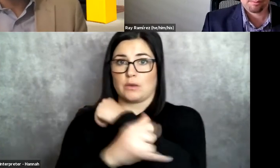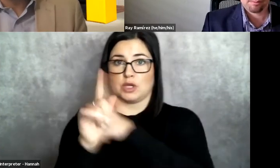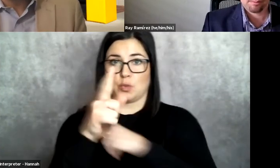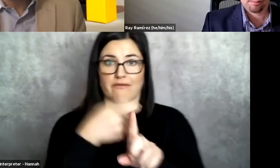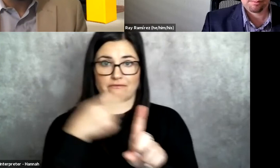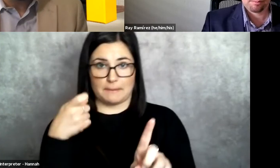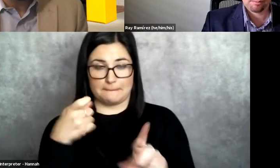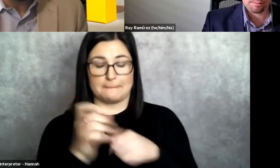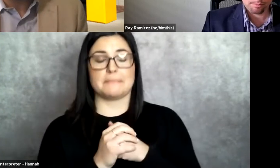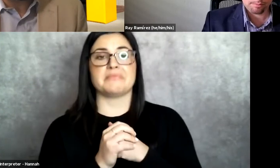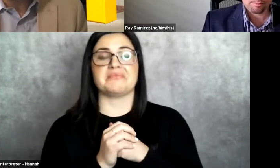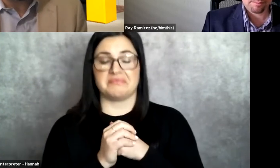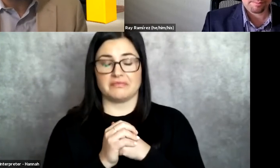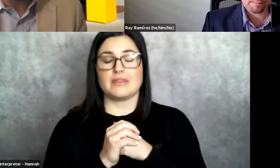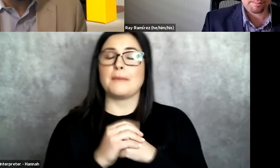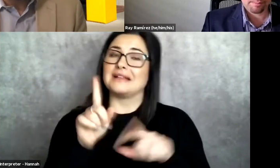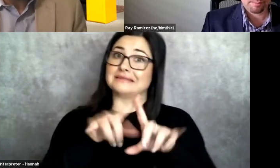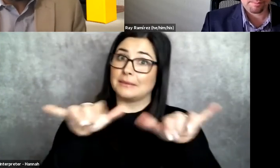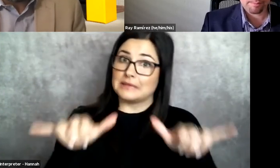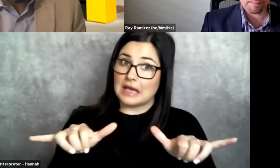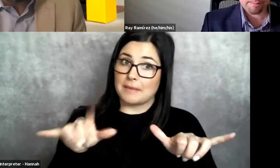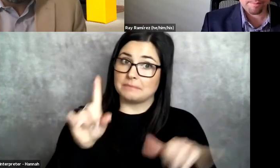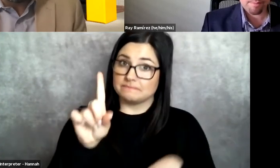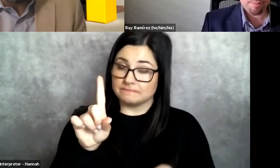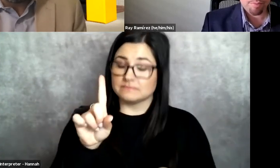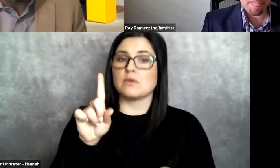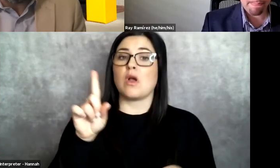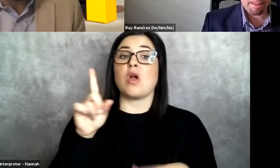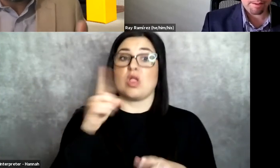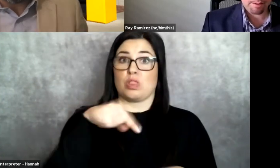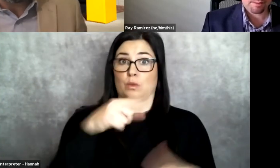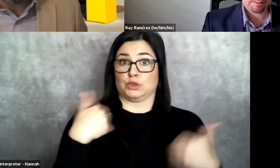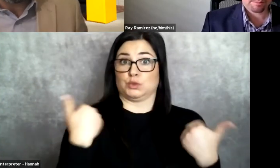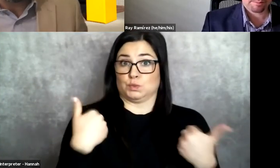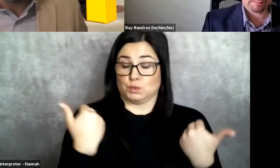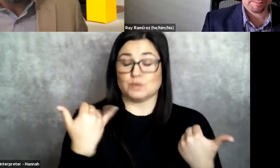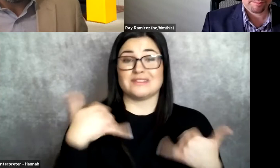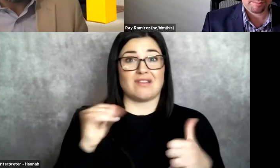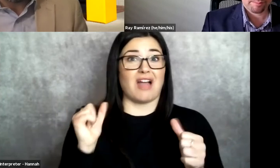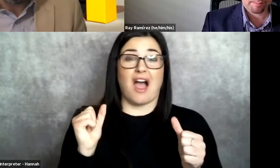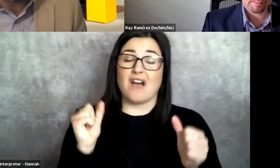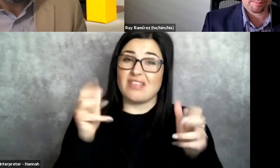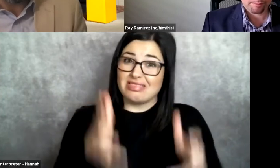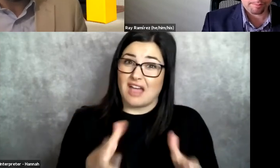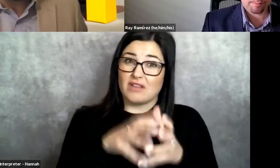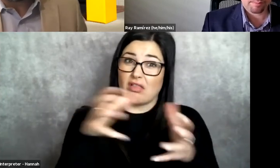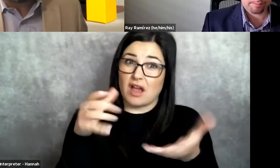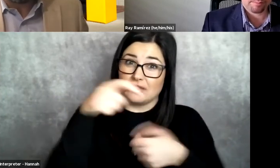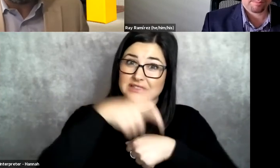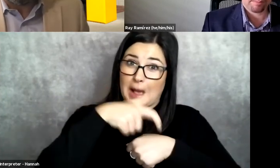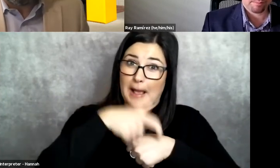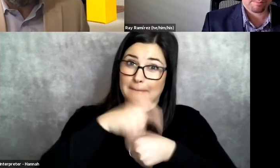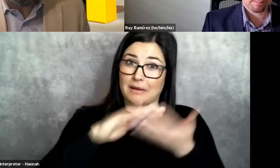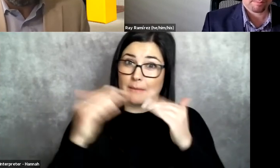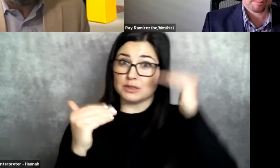right? But at the same time, a lot of those youth who still have a lot of time and are adults are being sent